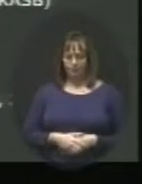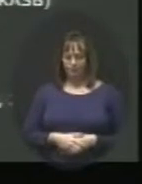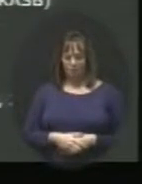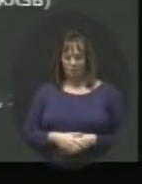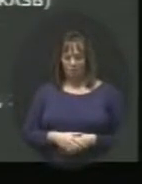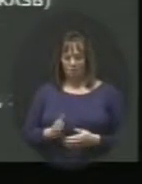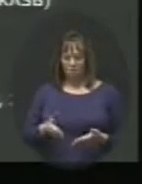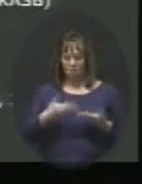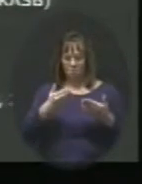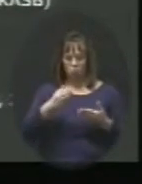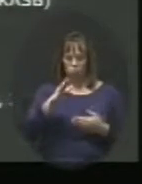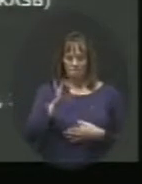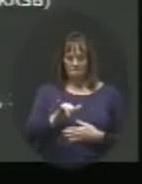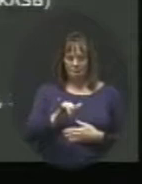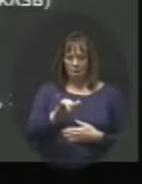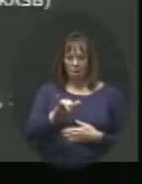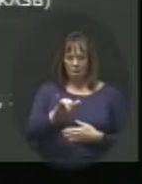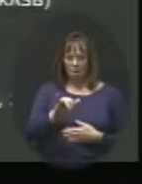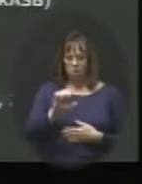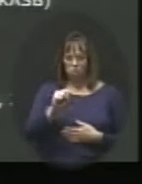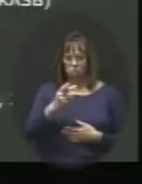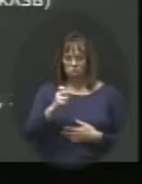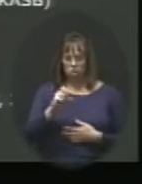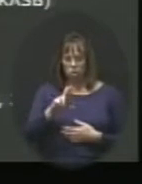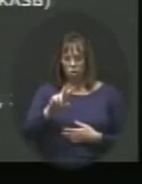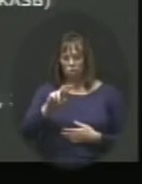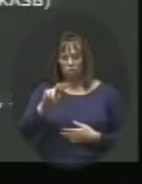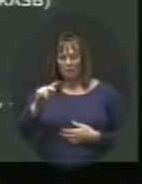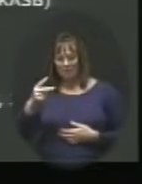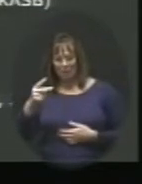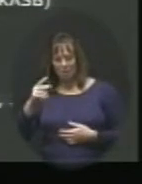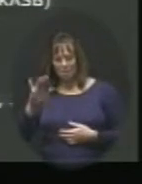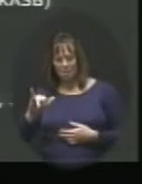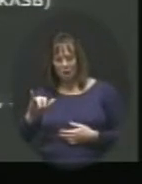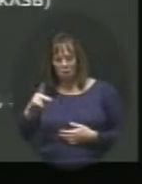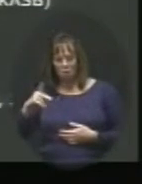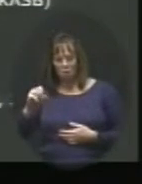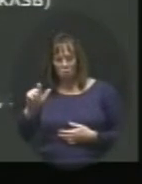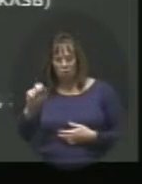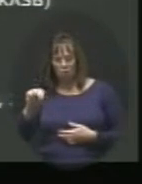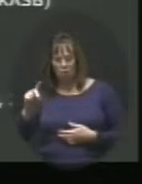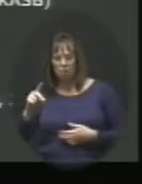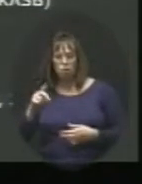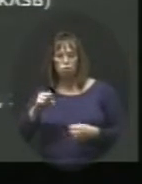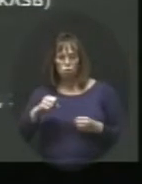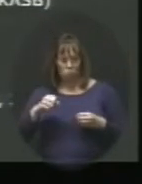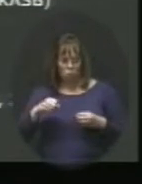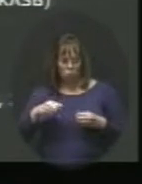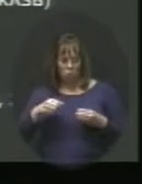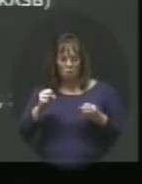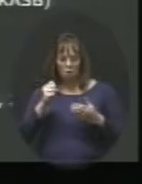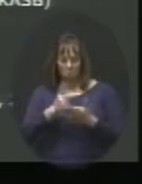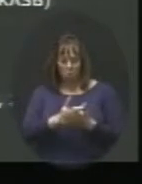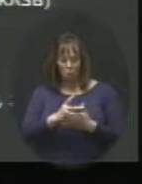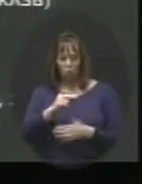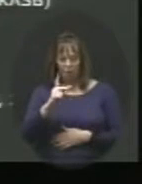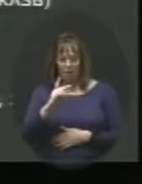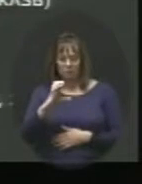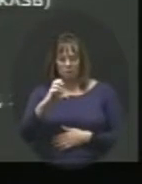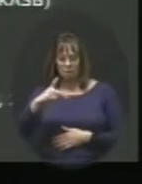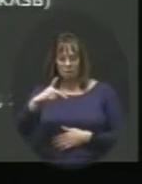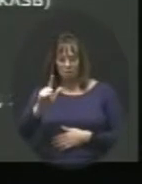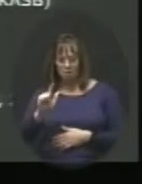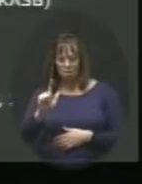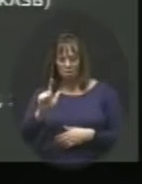I have a motion by Mr. Scheer and a second by Mr. Polin to grant KCP&L an electrical easement to the Technology